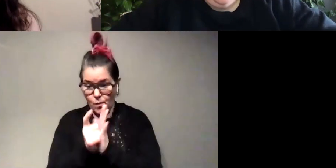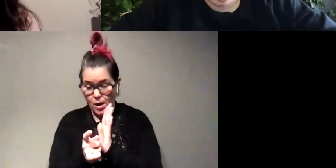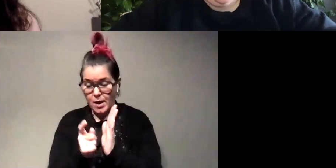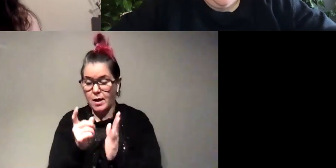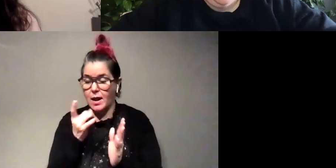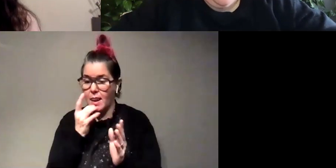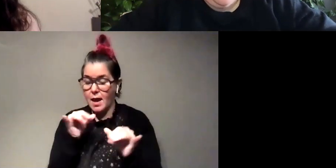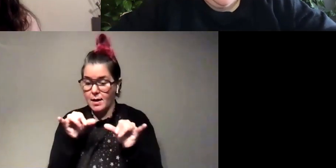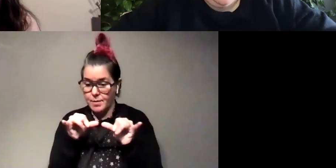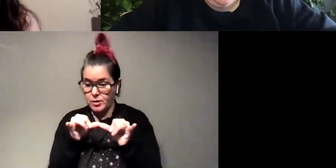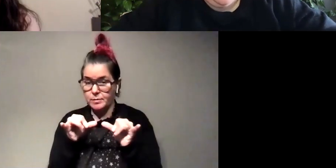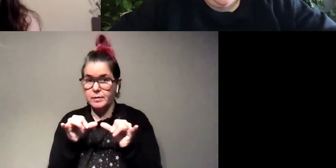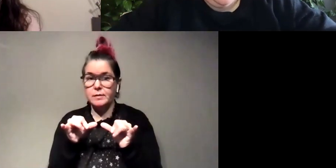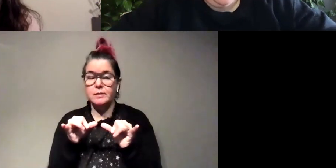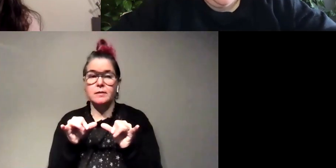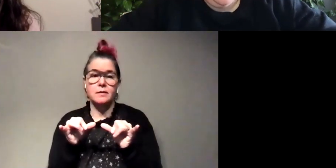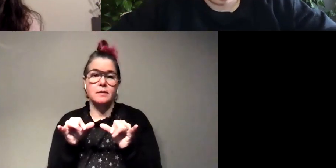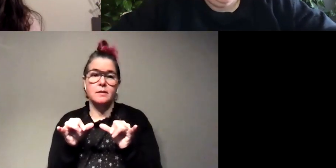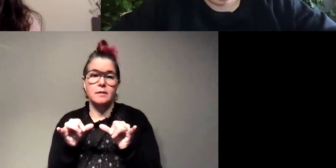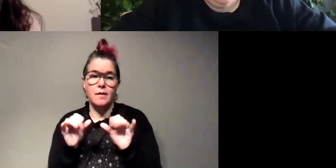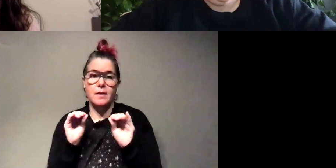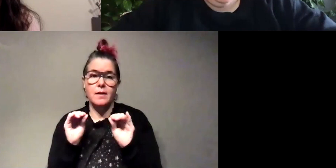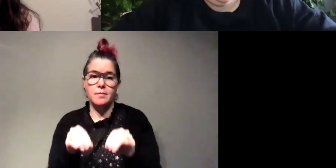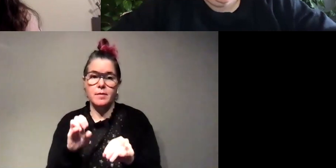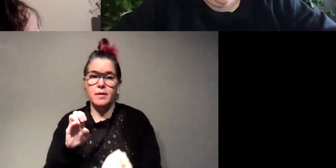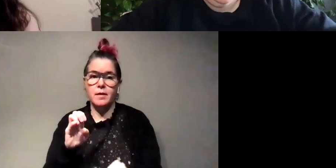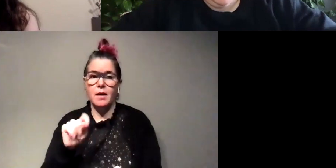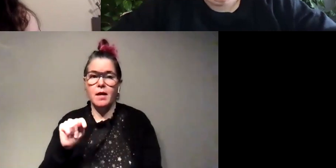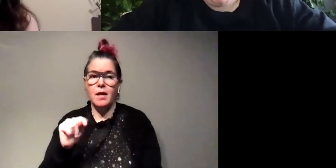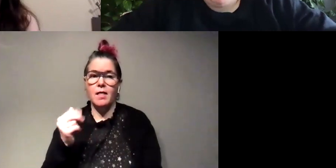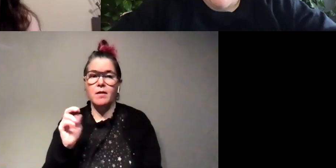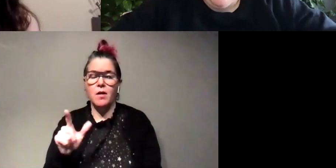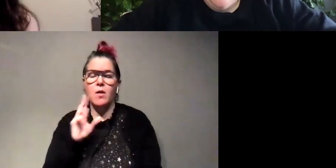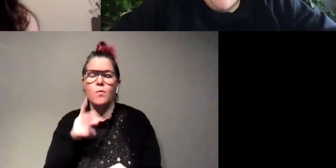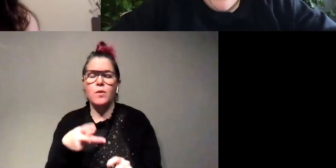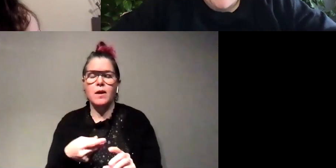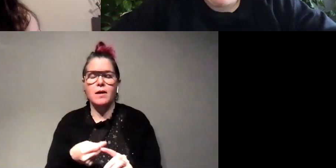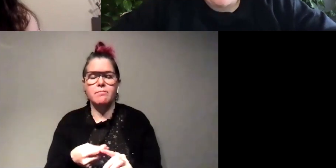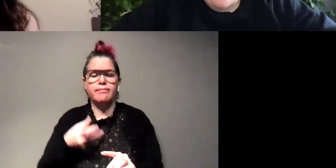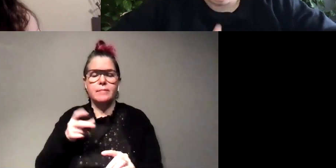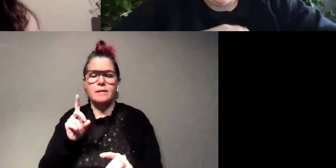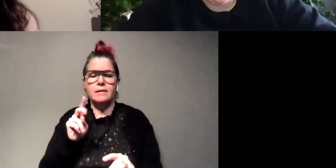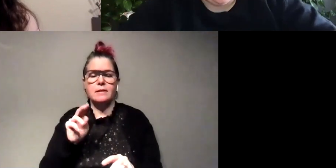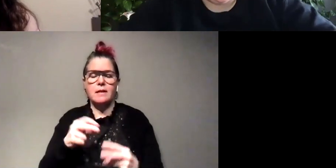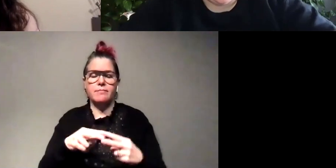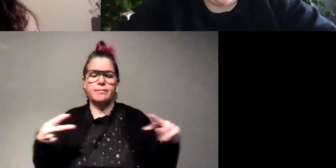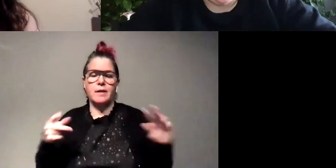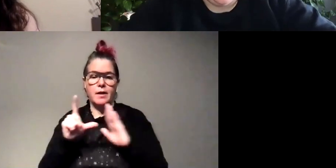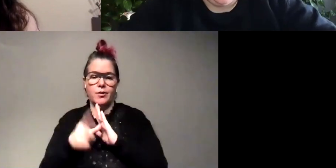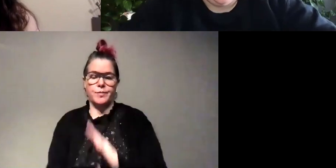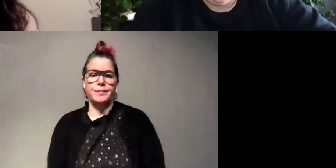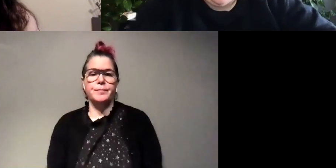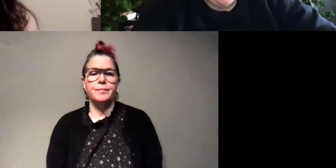measurements and then usually we put them in ethanol so we can extract their dna later cool um gabin is